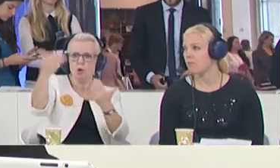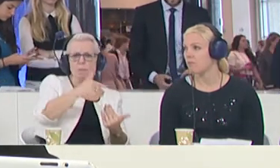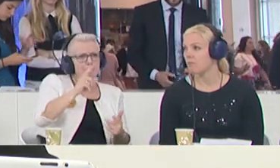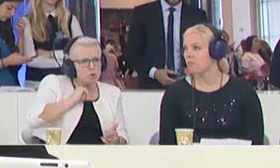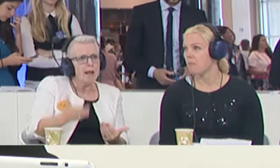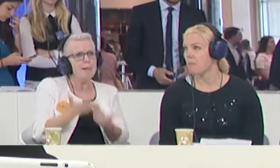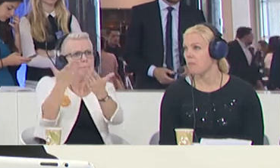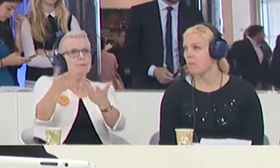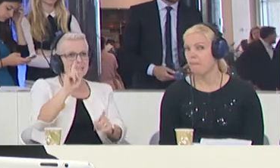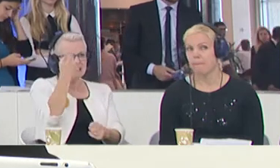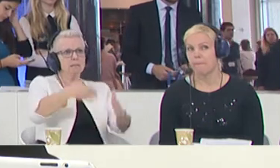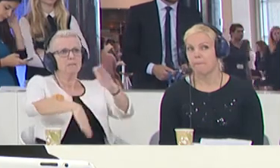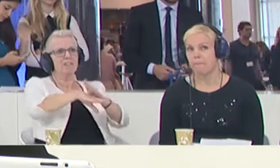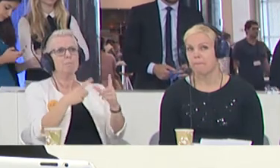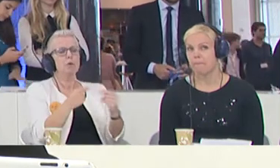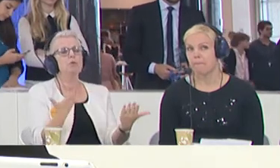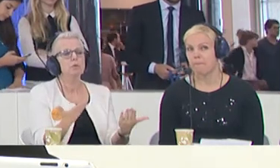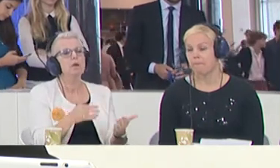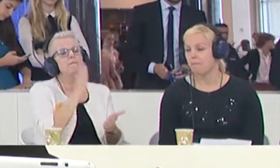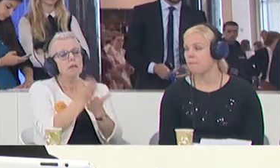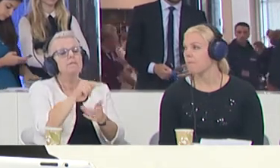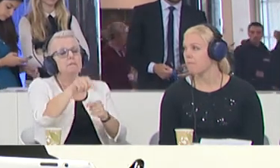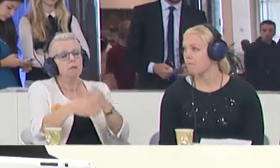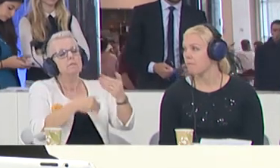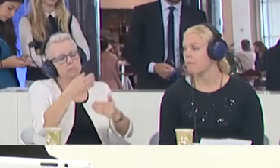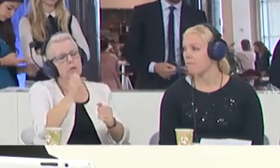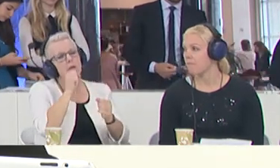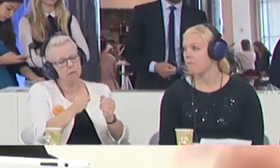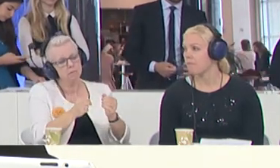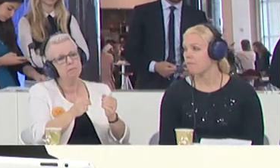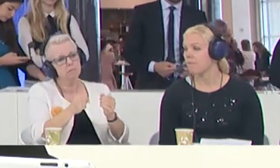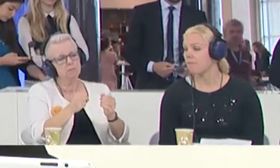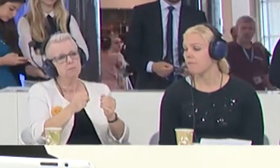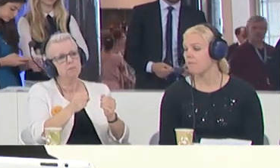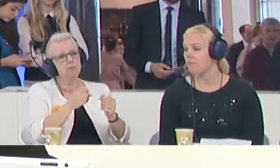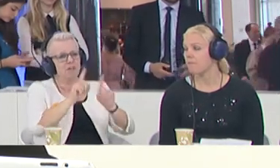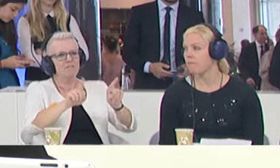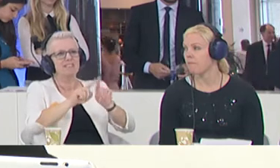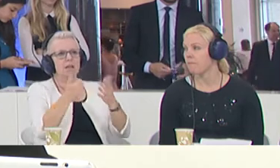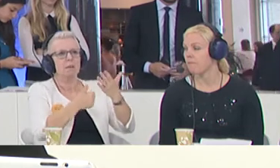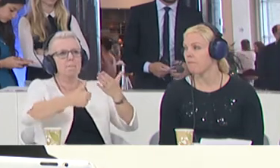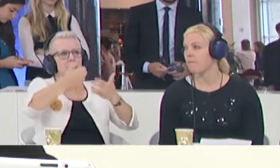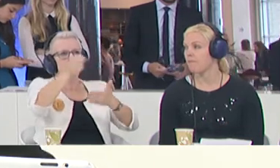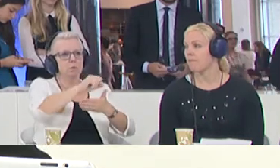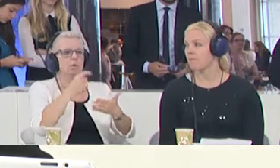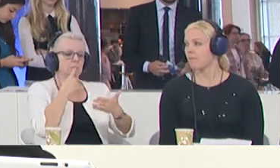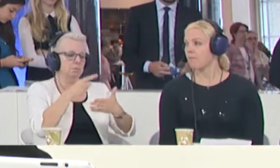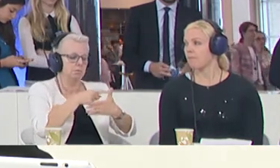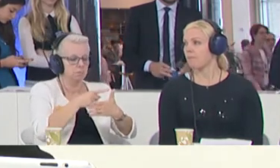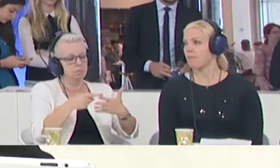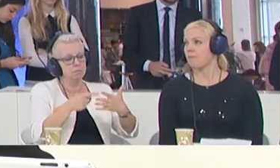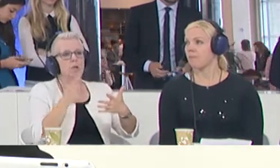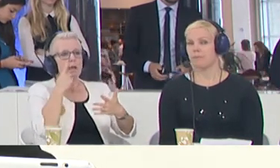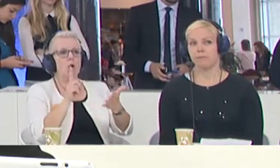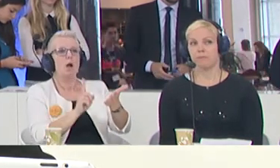starting point. And then from that, you will find, you know, then you have to get different priorities. We need to save lives. We have to open up